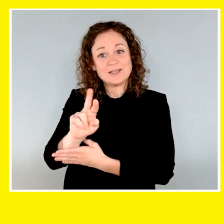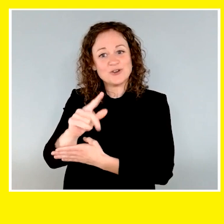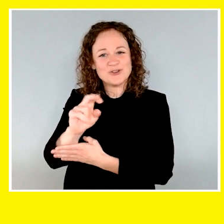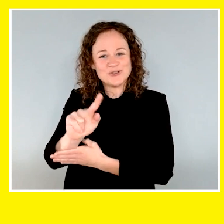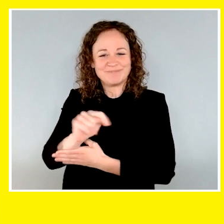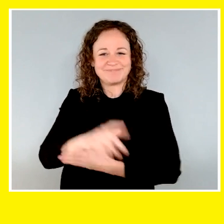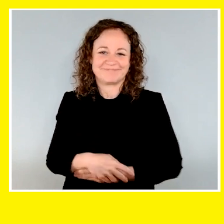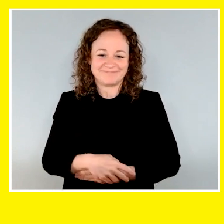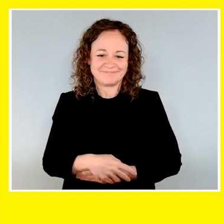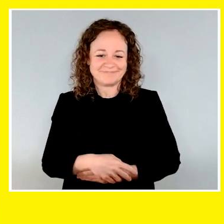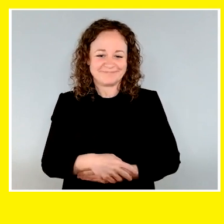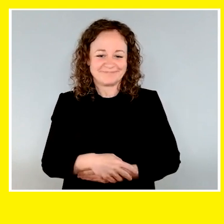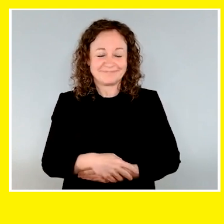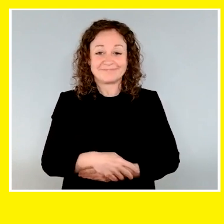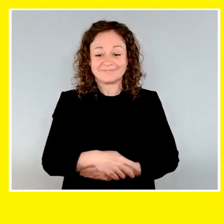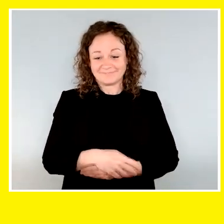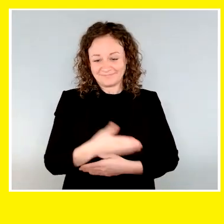The CNIB logo